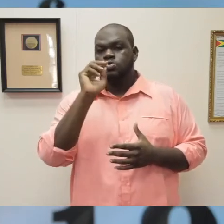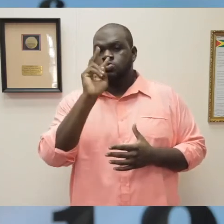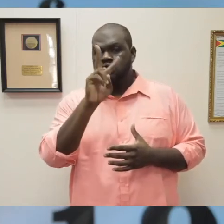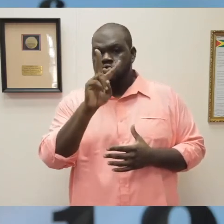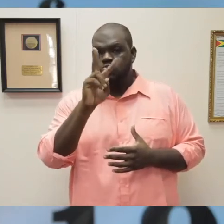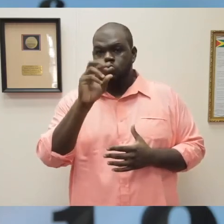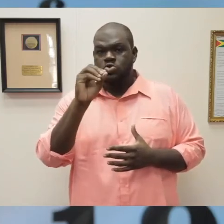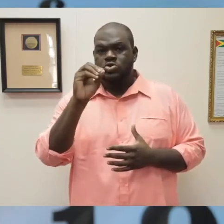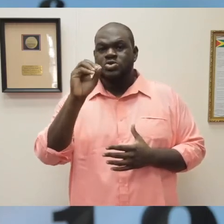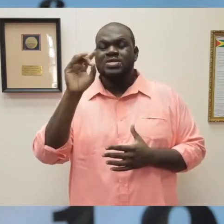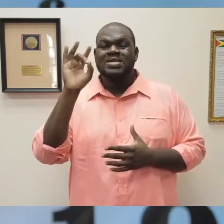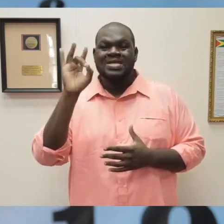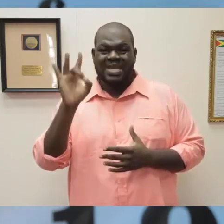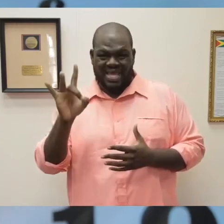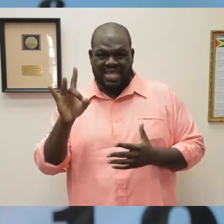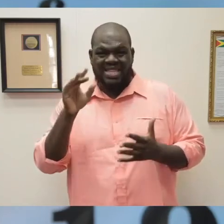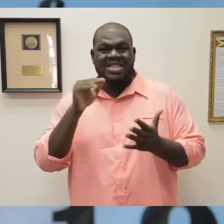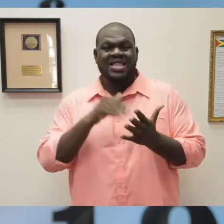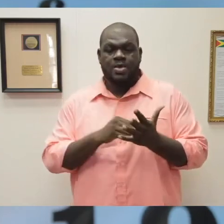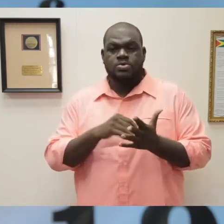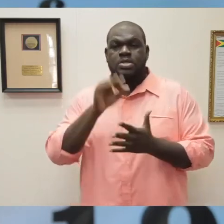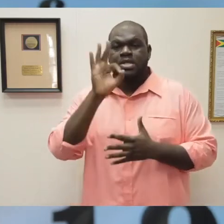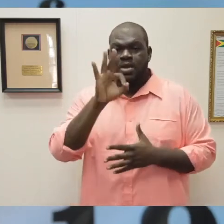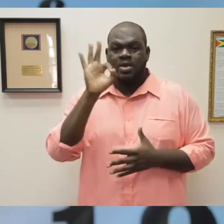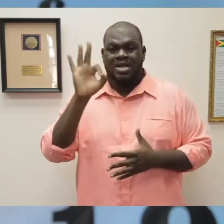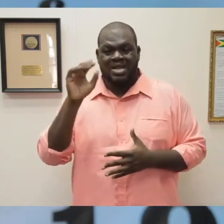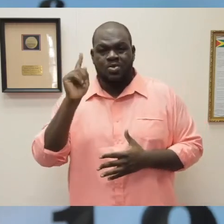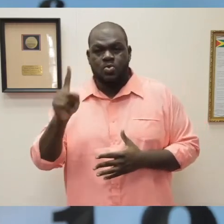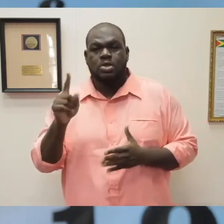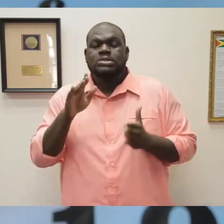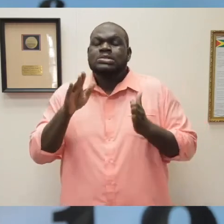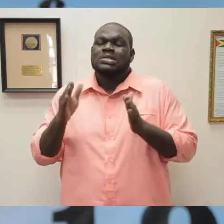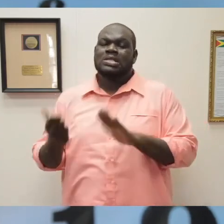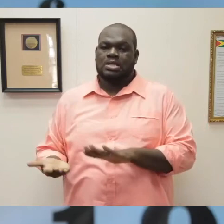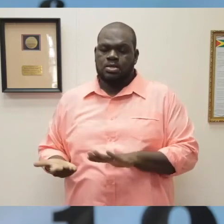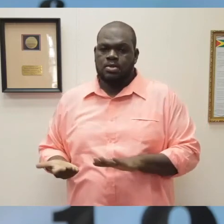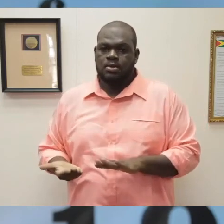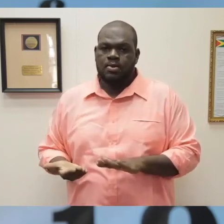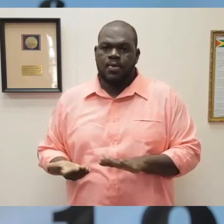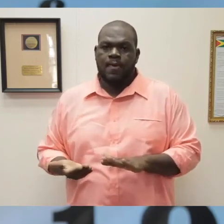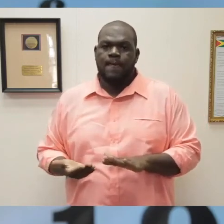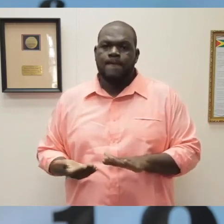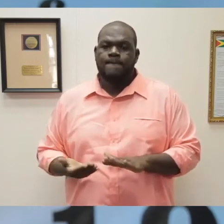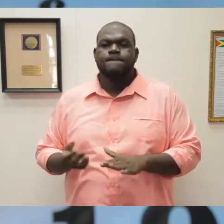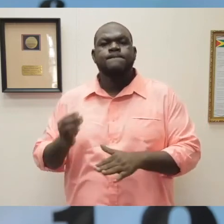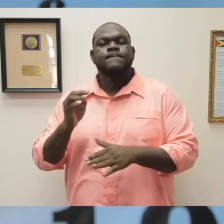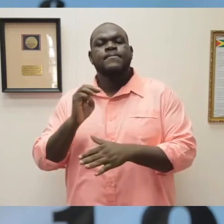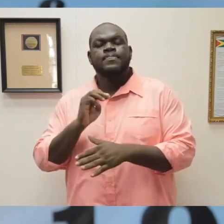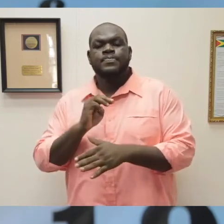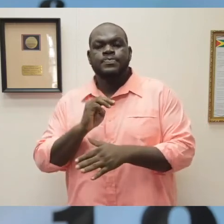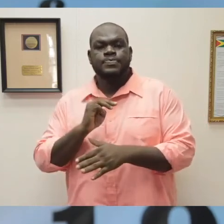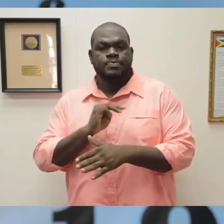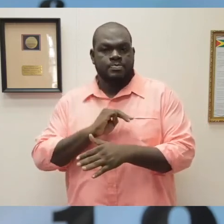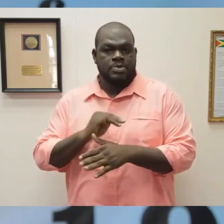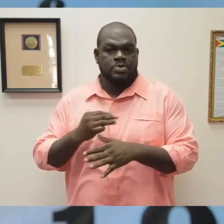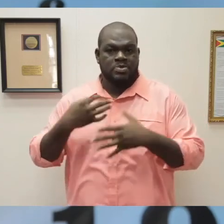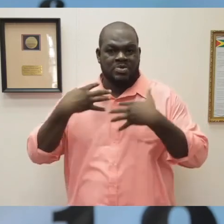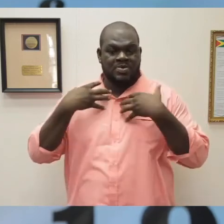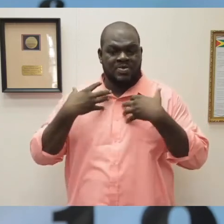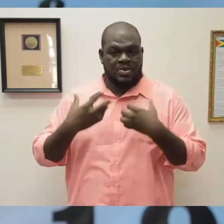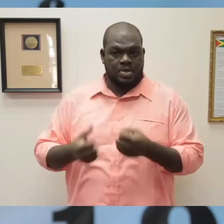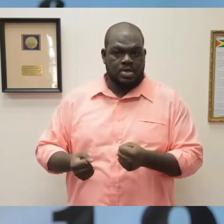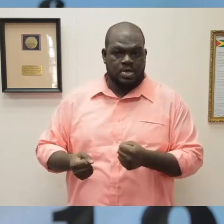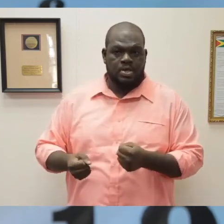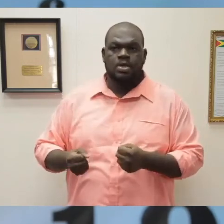deaths. Fellow Guyanese, the Ministry of Public Health salutes all fathers in Guyana, especially